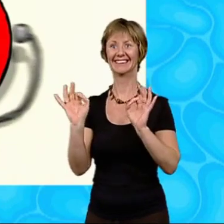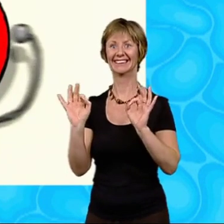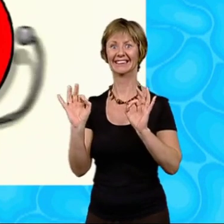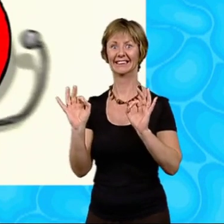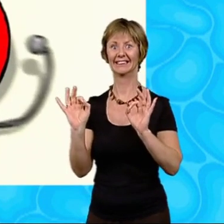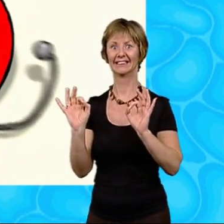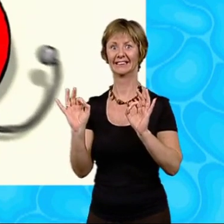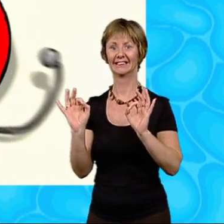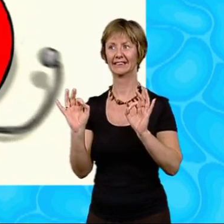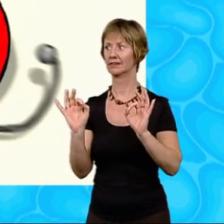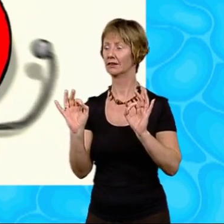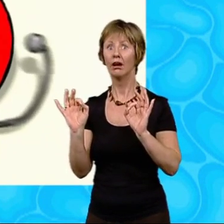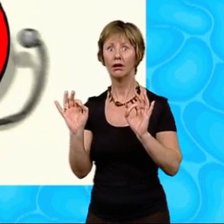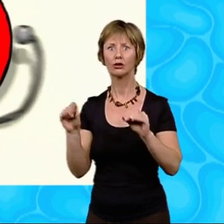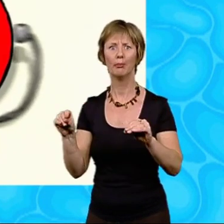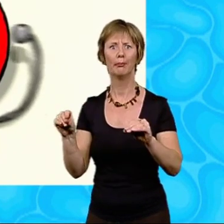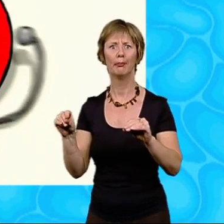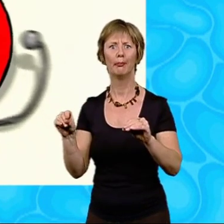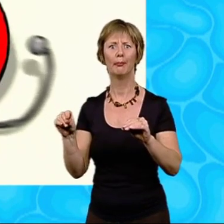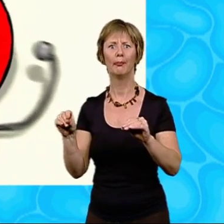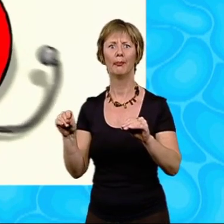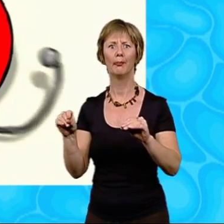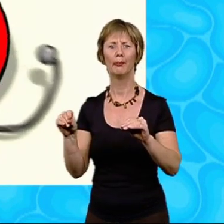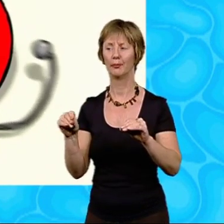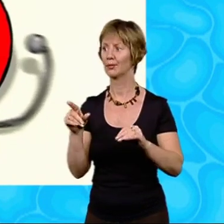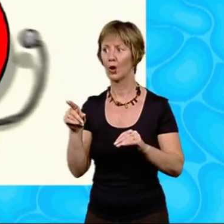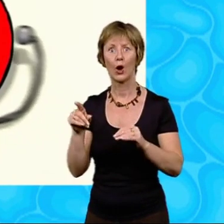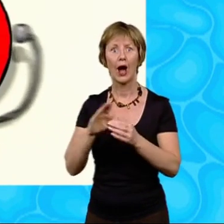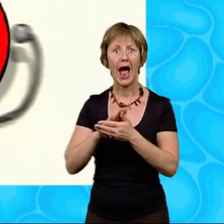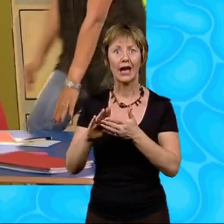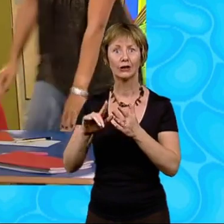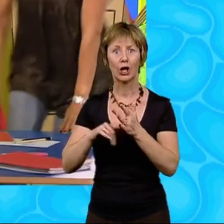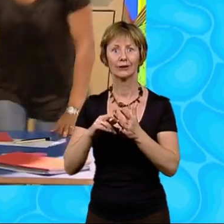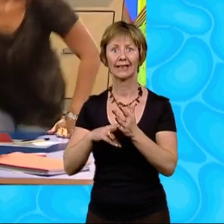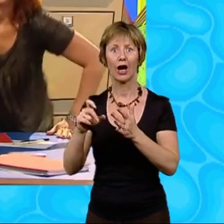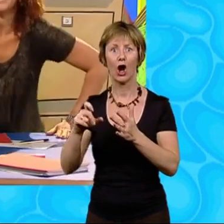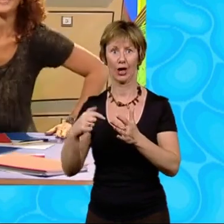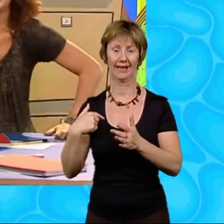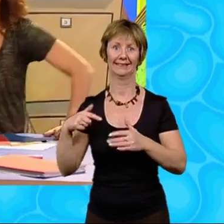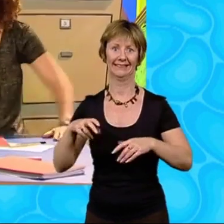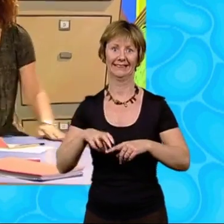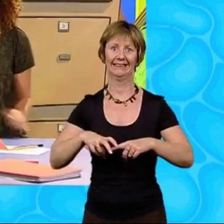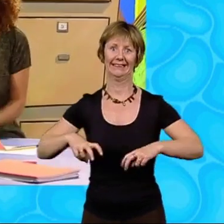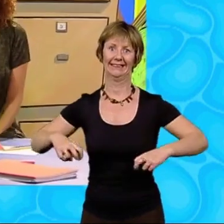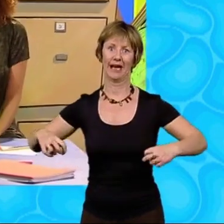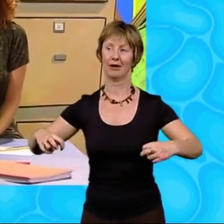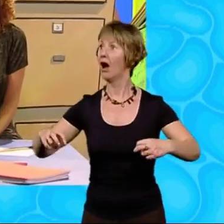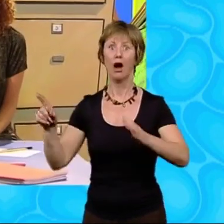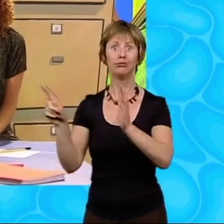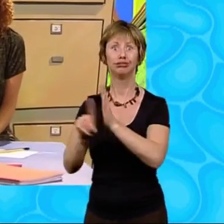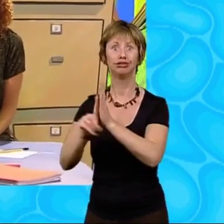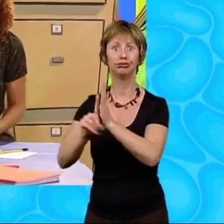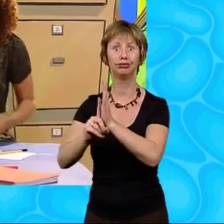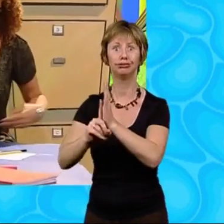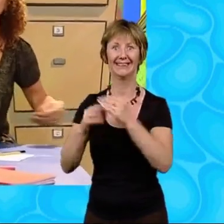Hannah, Josie, Nicole and I sat at our table just as the mid-morning bell sounded. Yippee! It was time to get out our